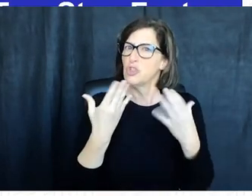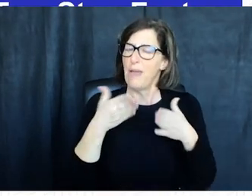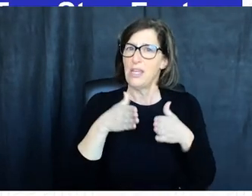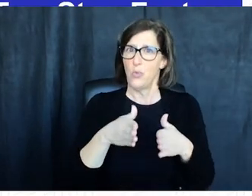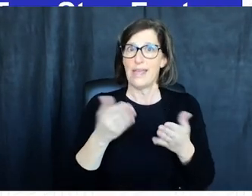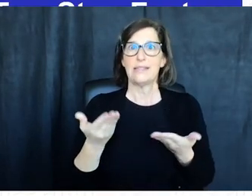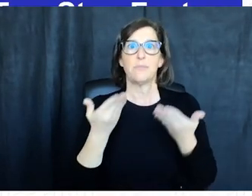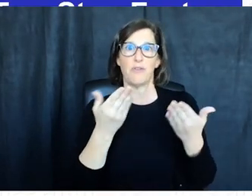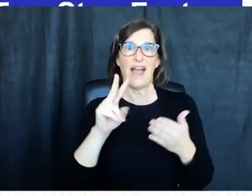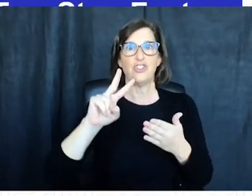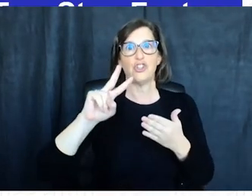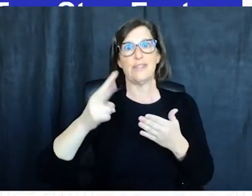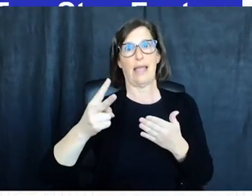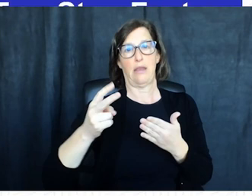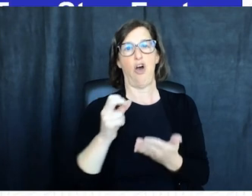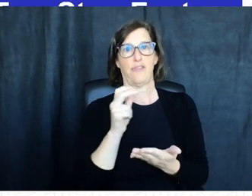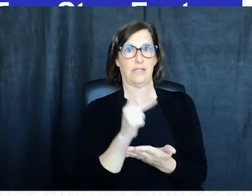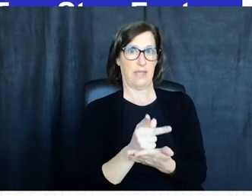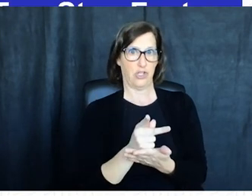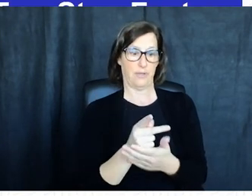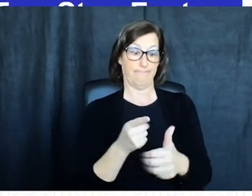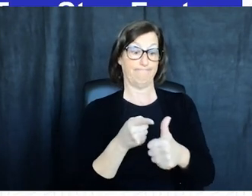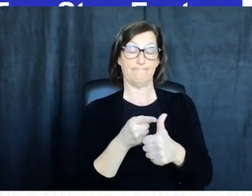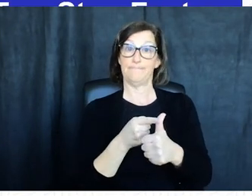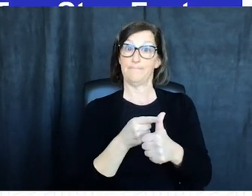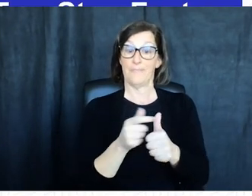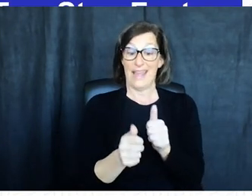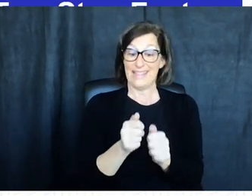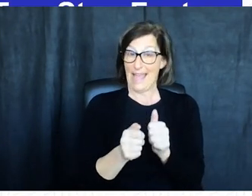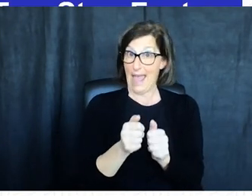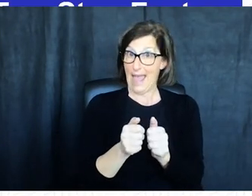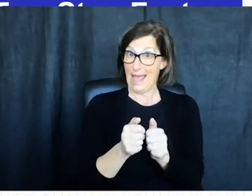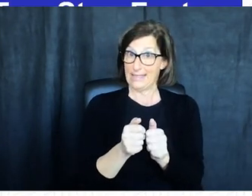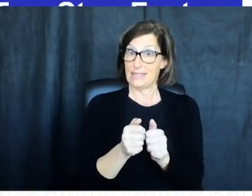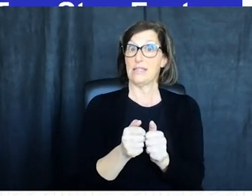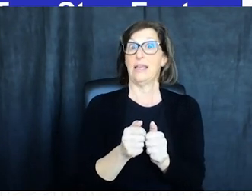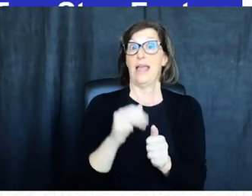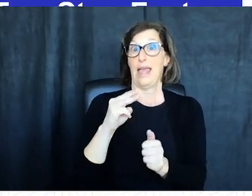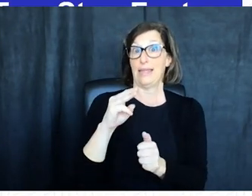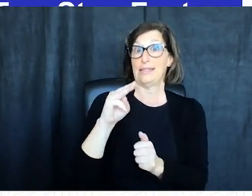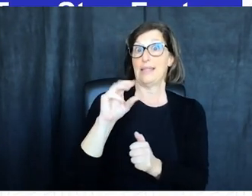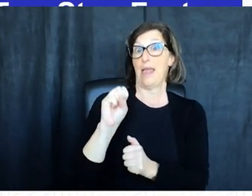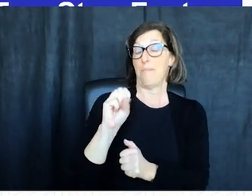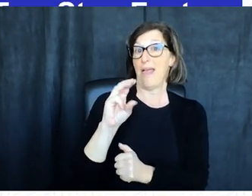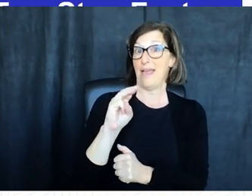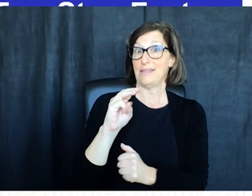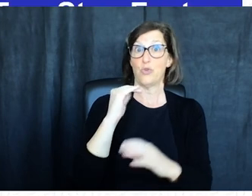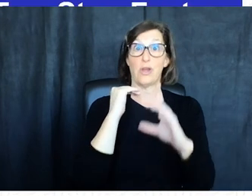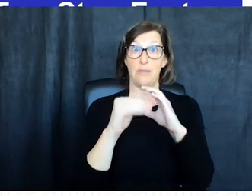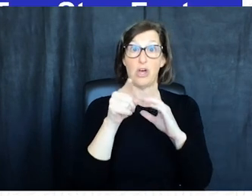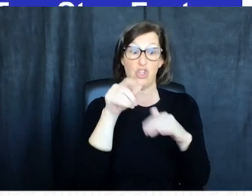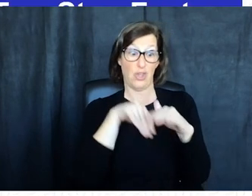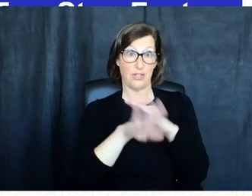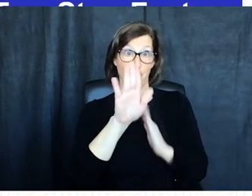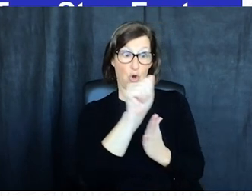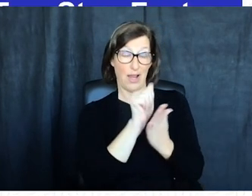you may be asked to provide your second factor of authentication one is a text message or an sms or email when you